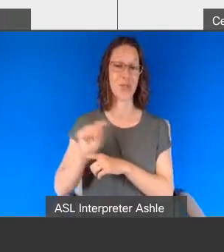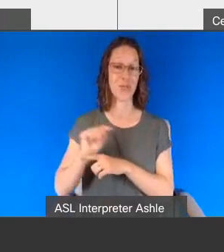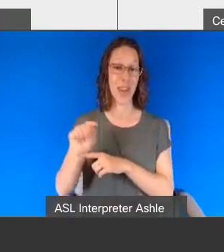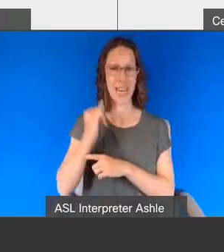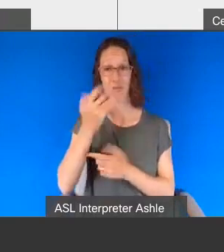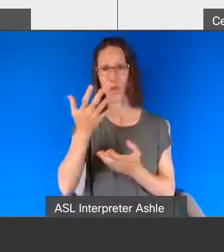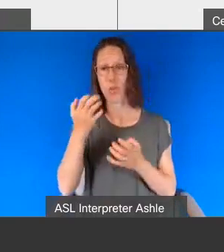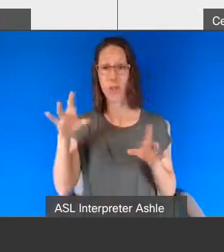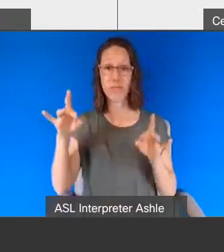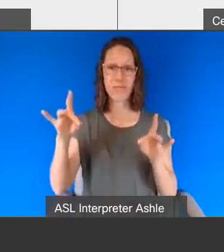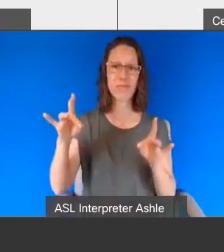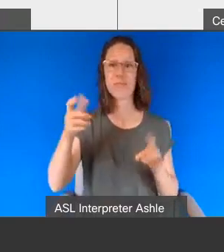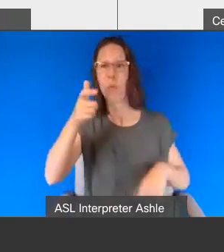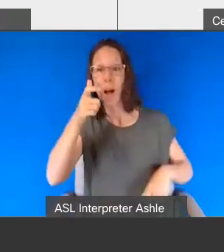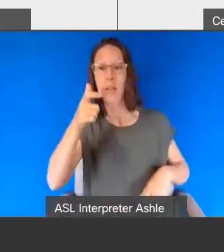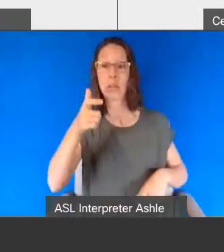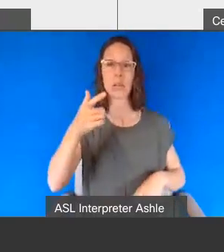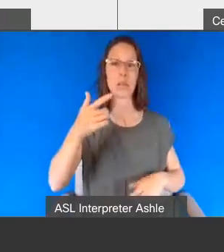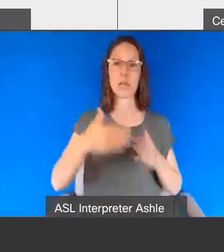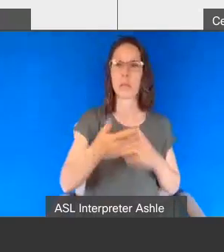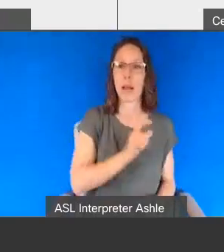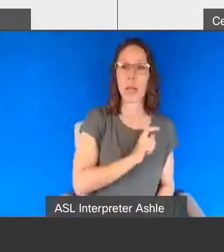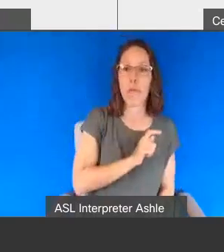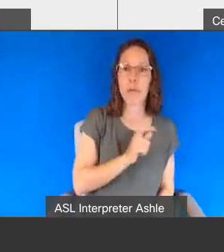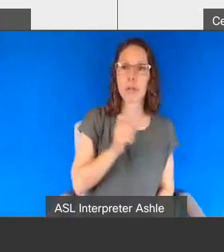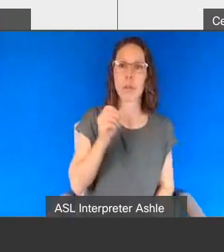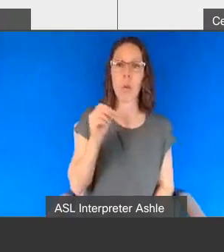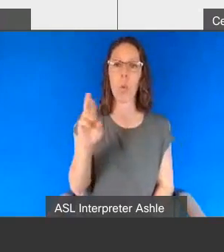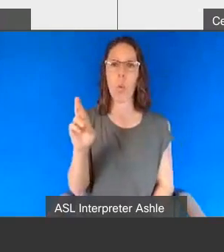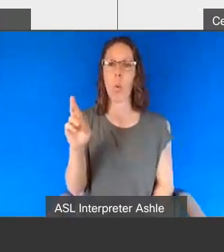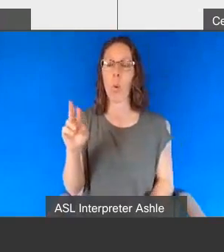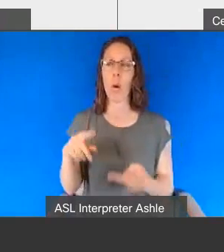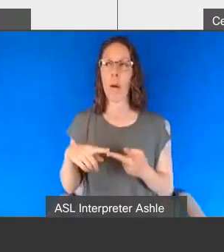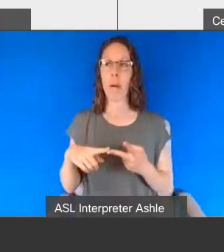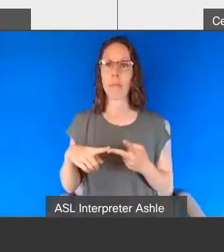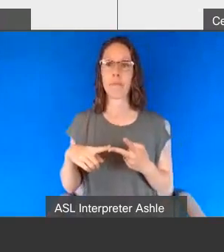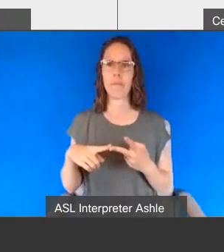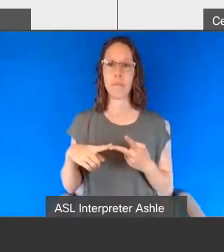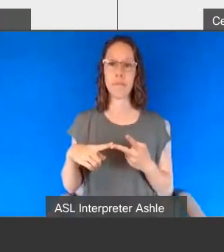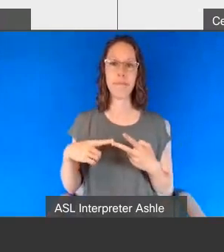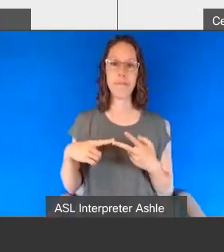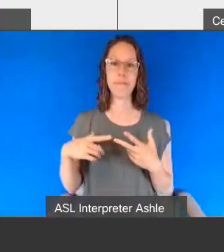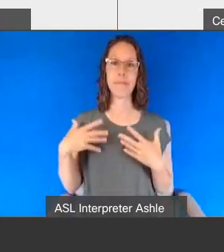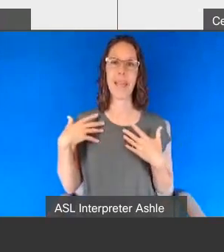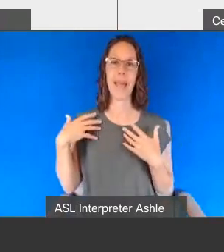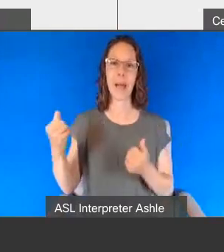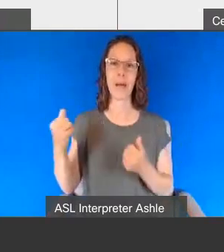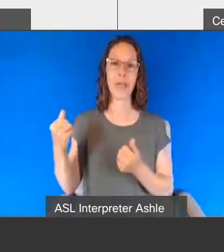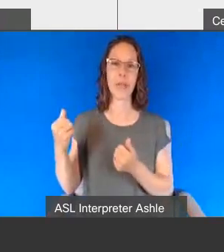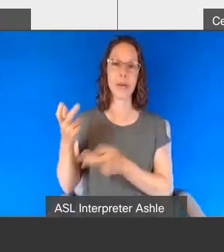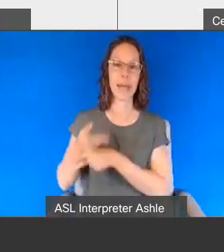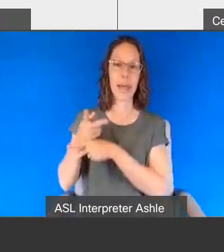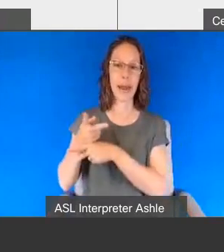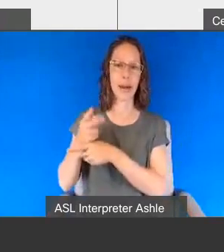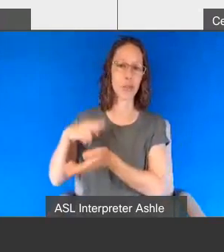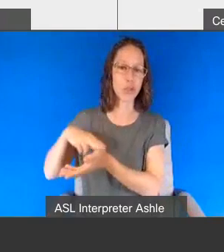training whether it's for law enforcement whether it's for uh the uh health care provider uh